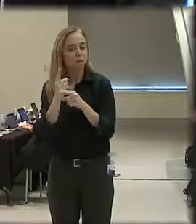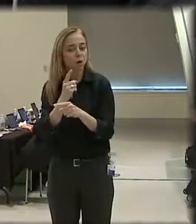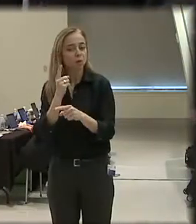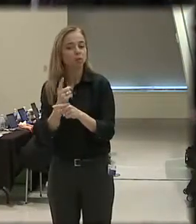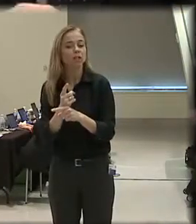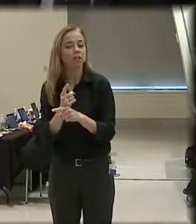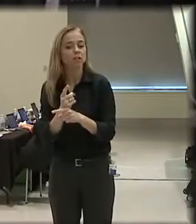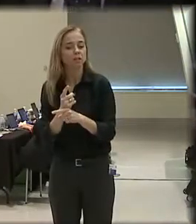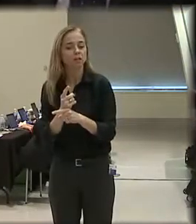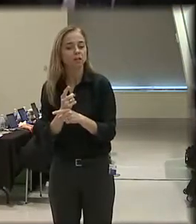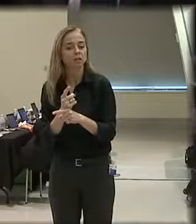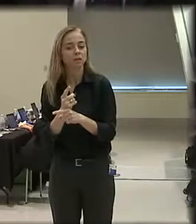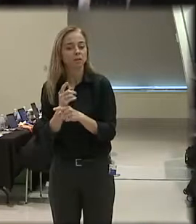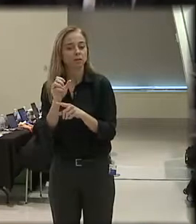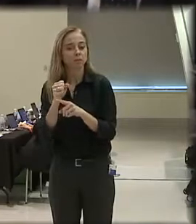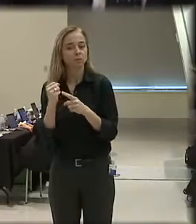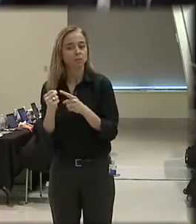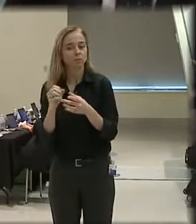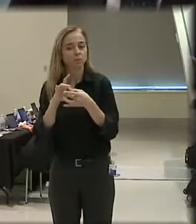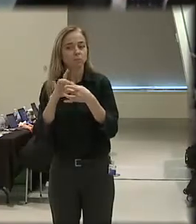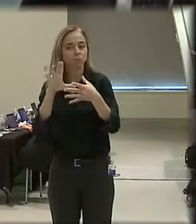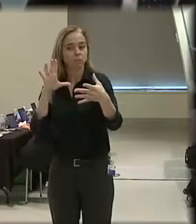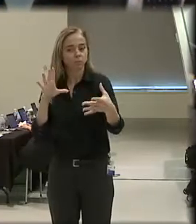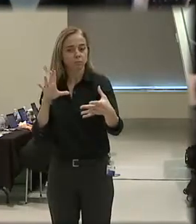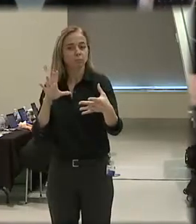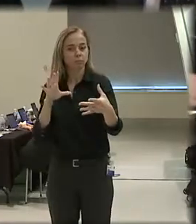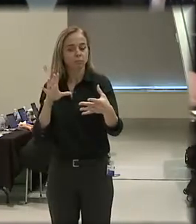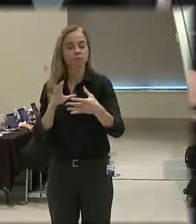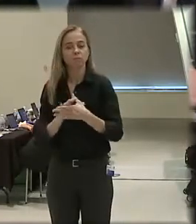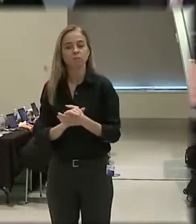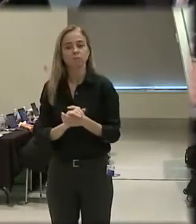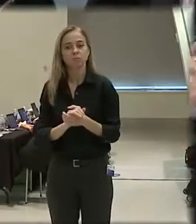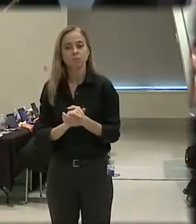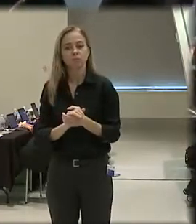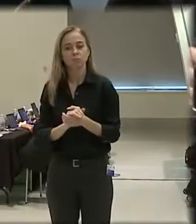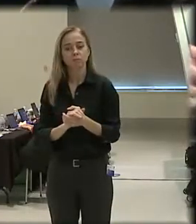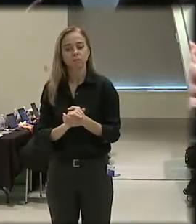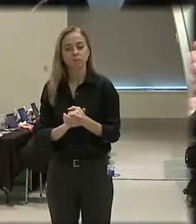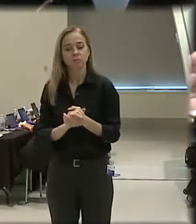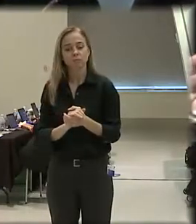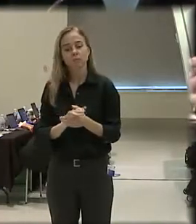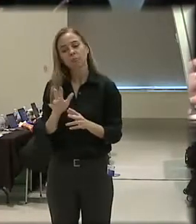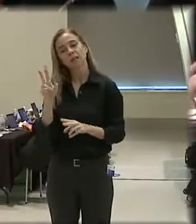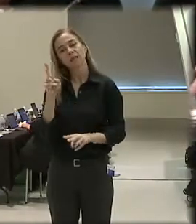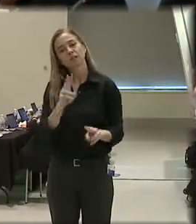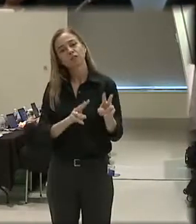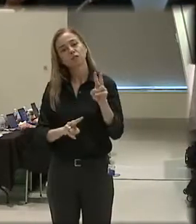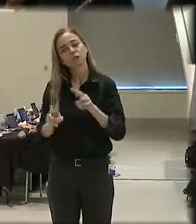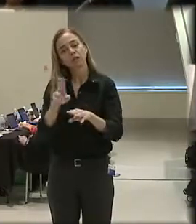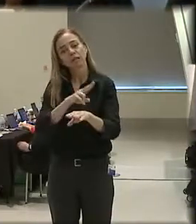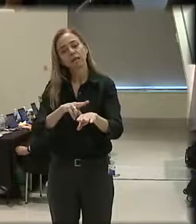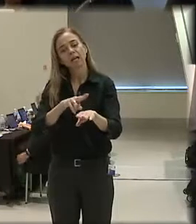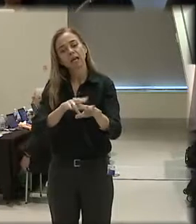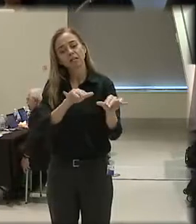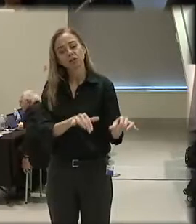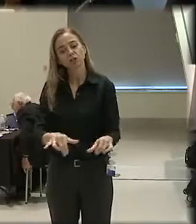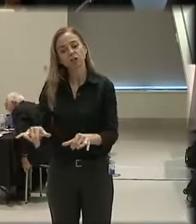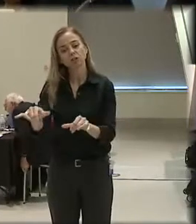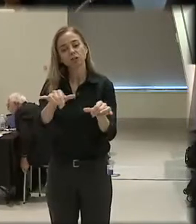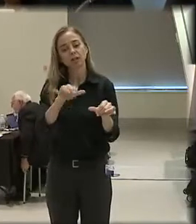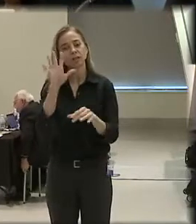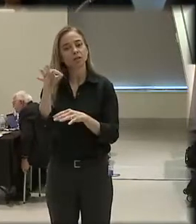distance. And it also has the appropriate gravitas, that it is looking under a national standard of